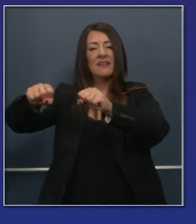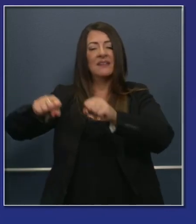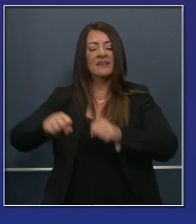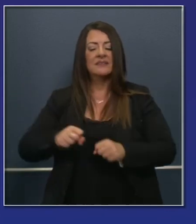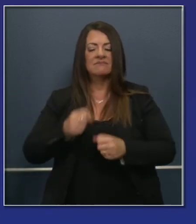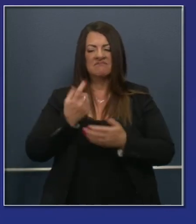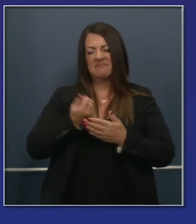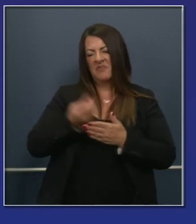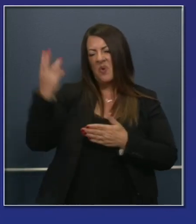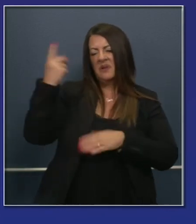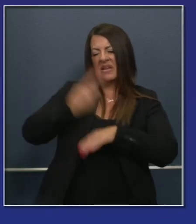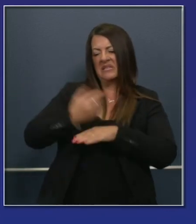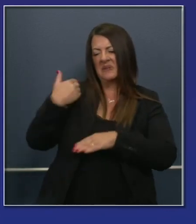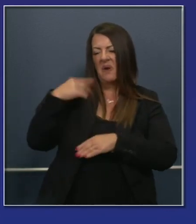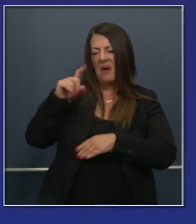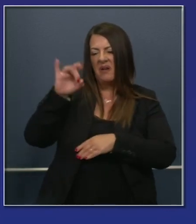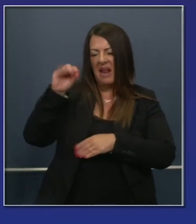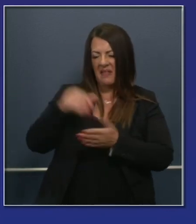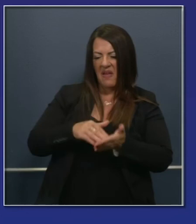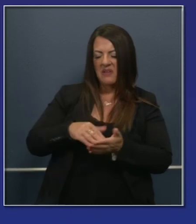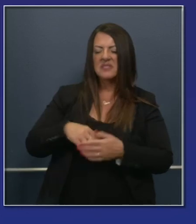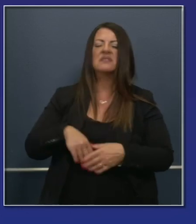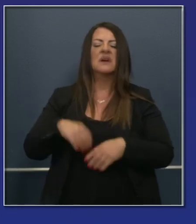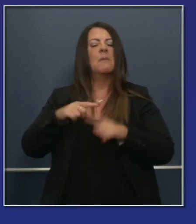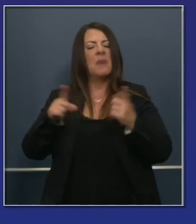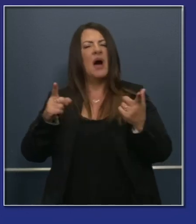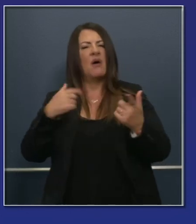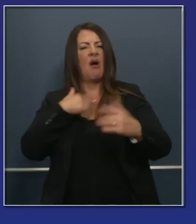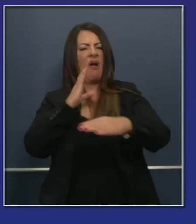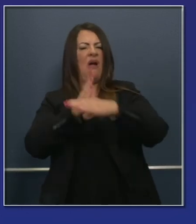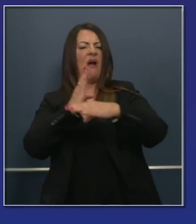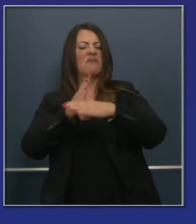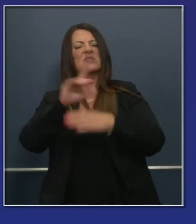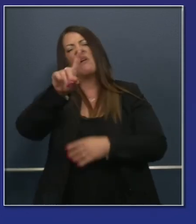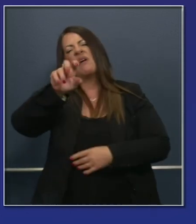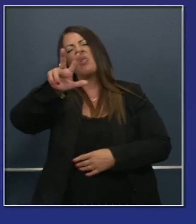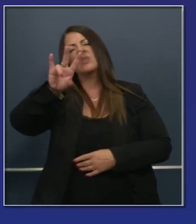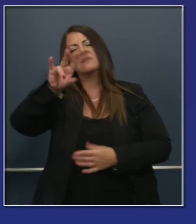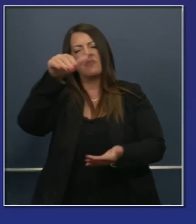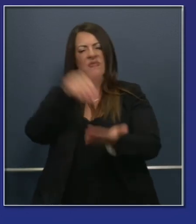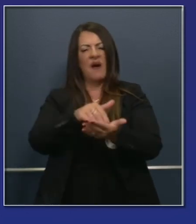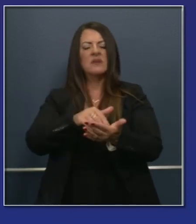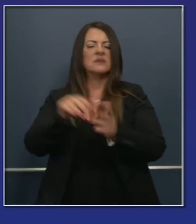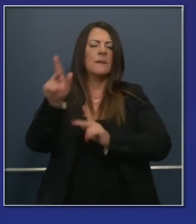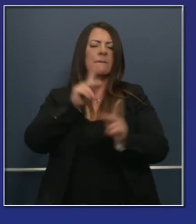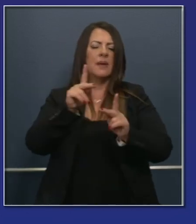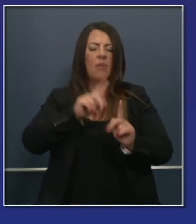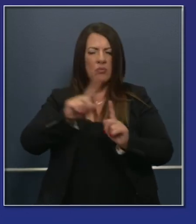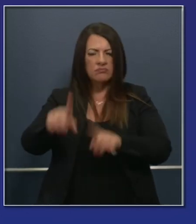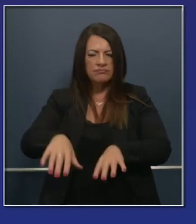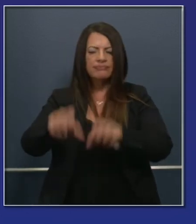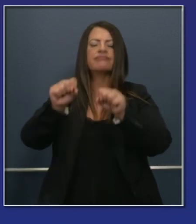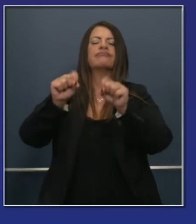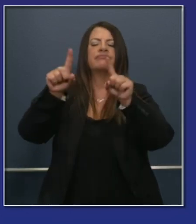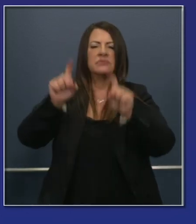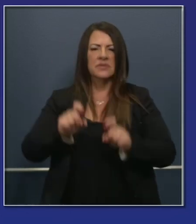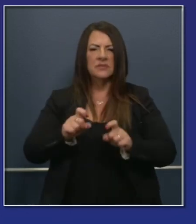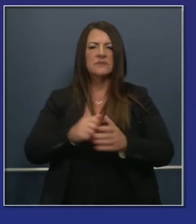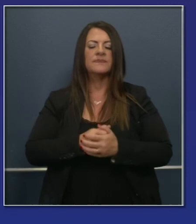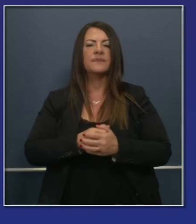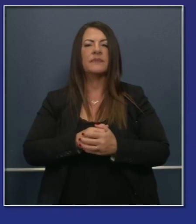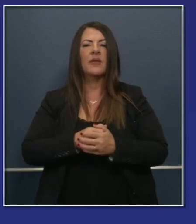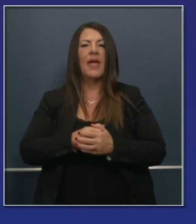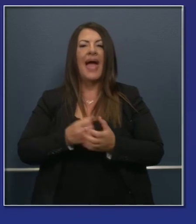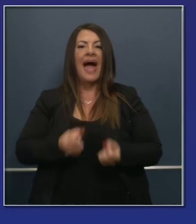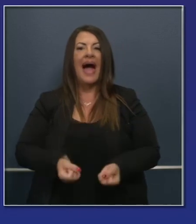111,000 that came in yesterday. Averaging 137,000 cases, we have a positivity rate, percentage